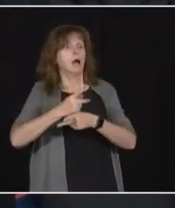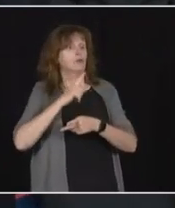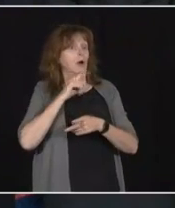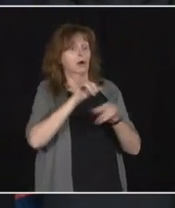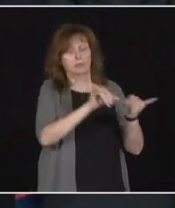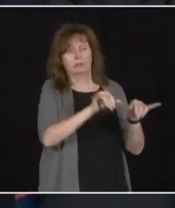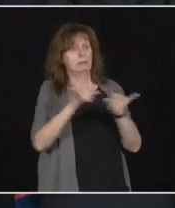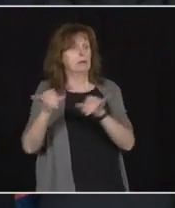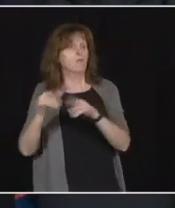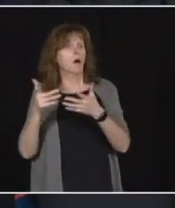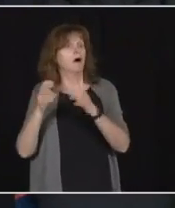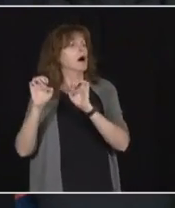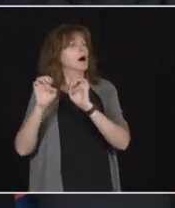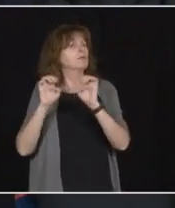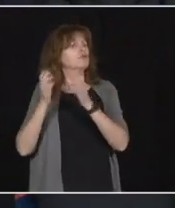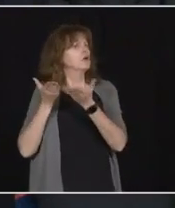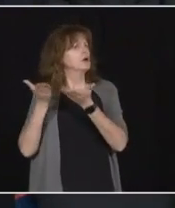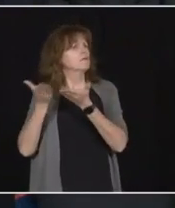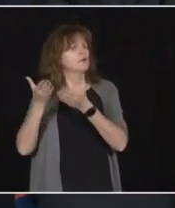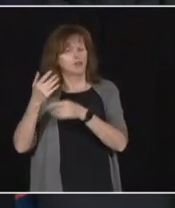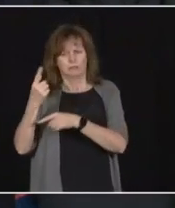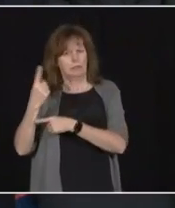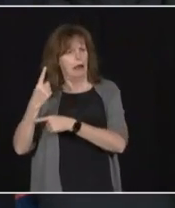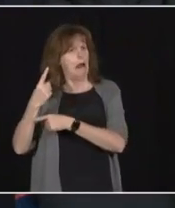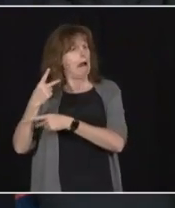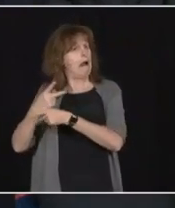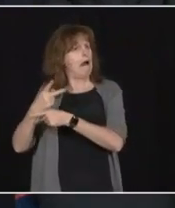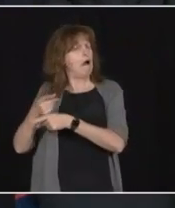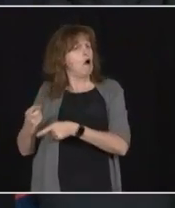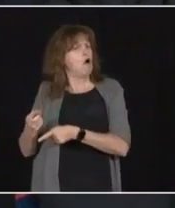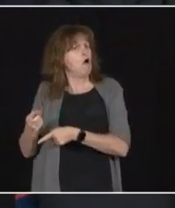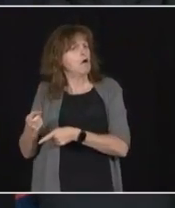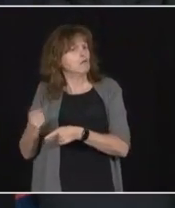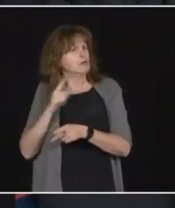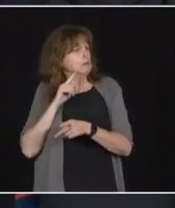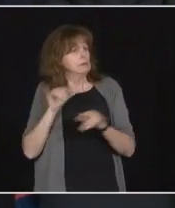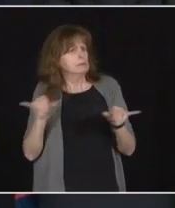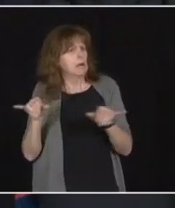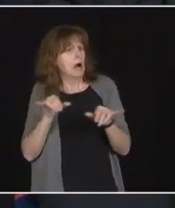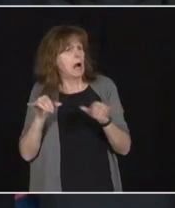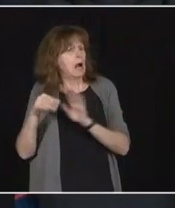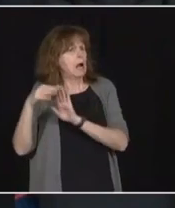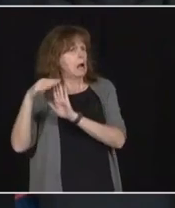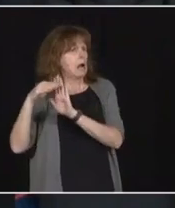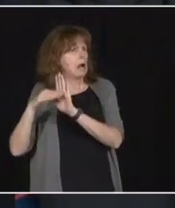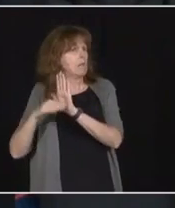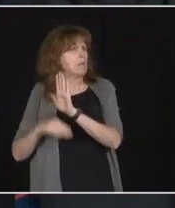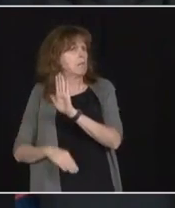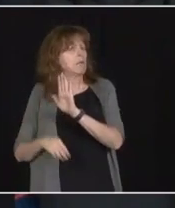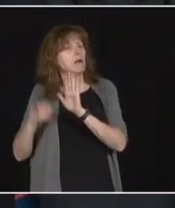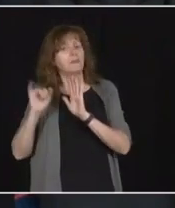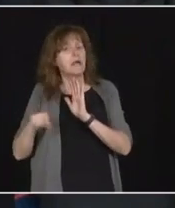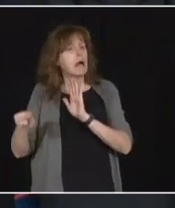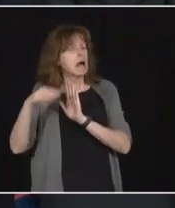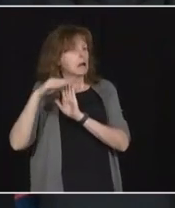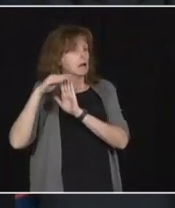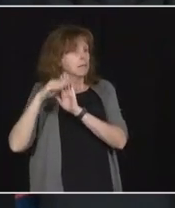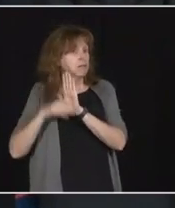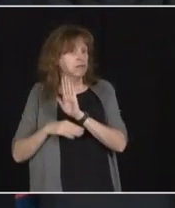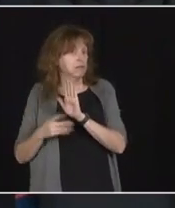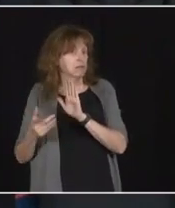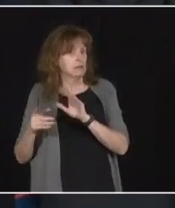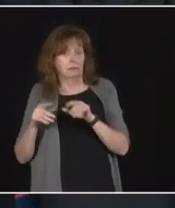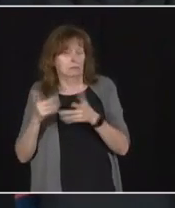and all the folks that were bringing their children there. So a lot of the child care facilities